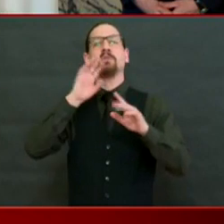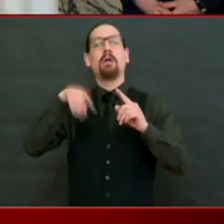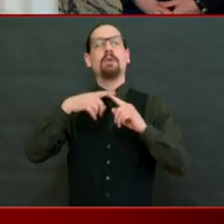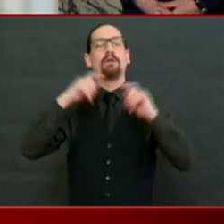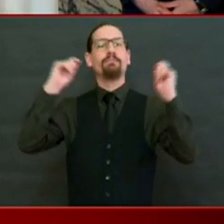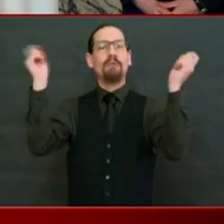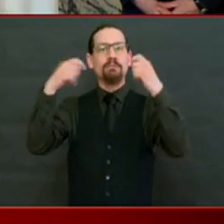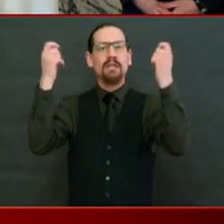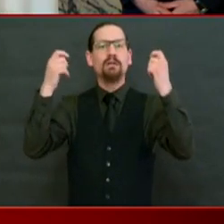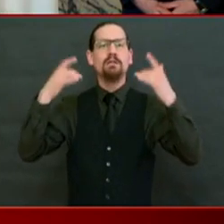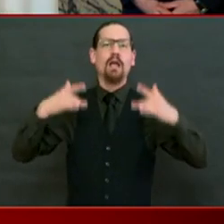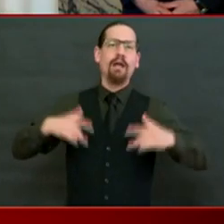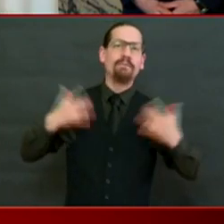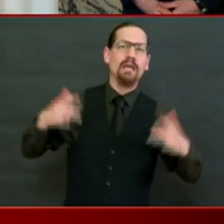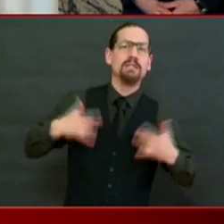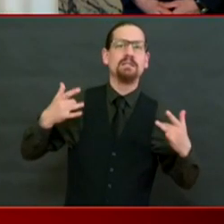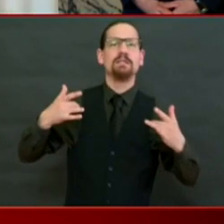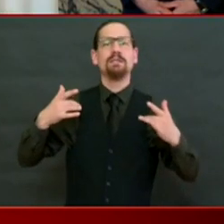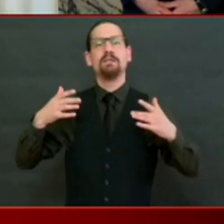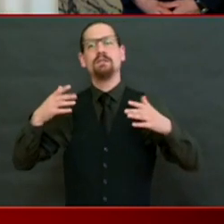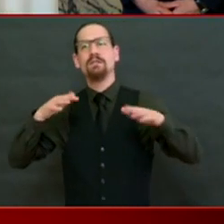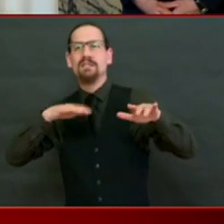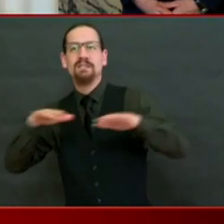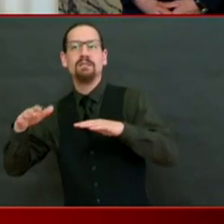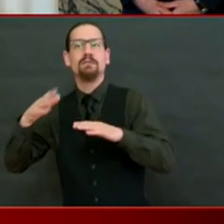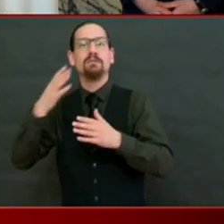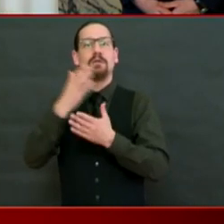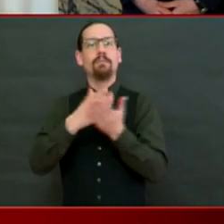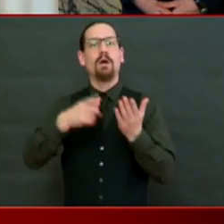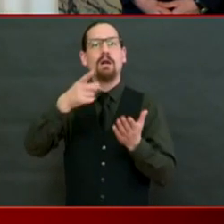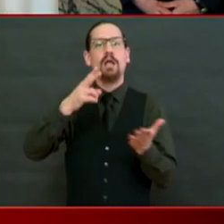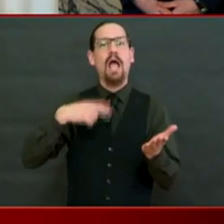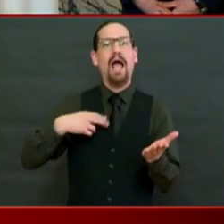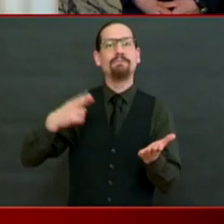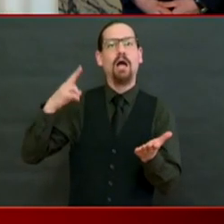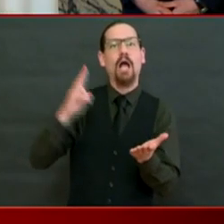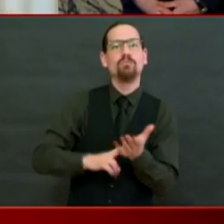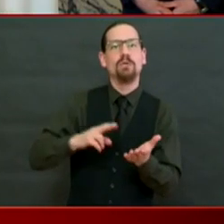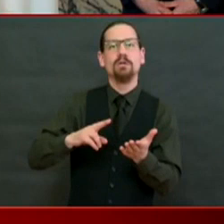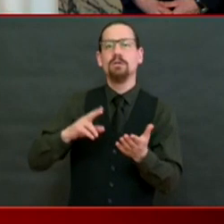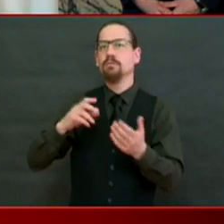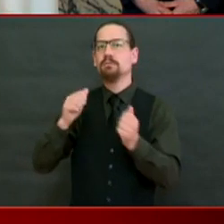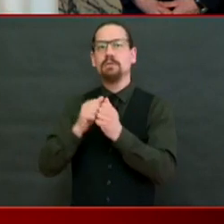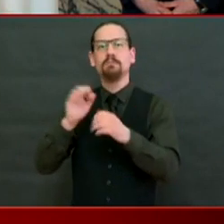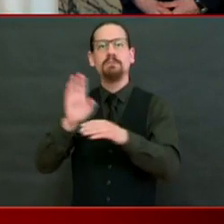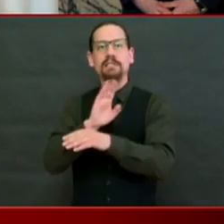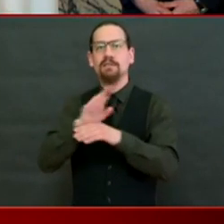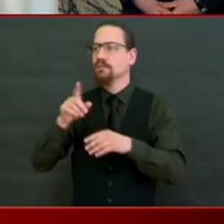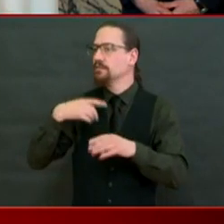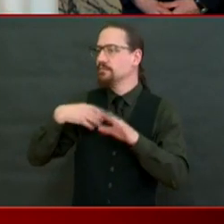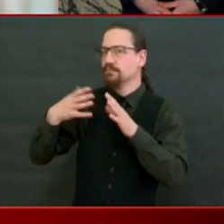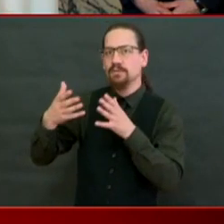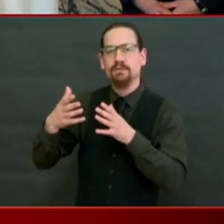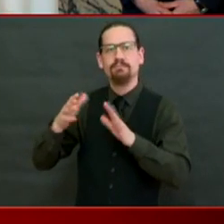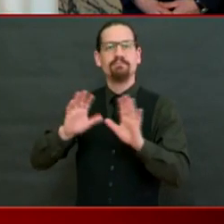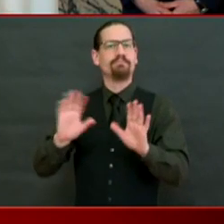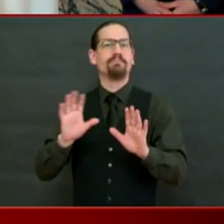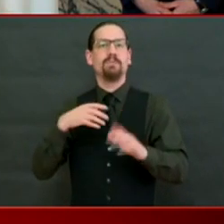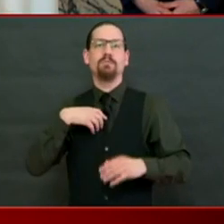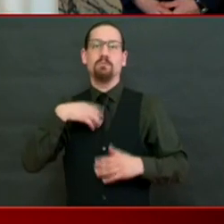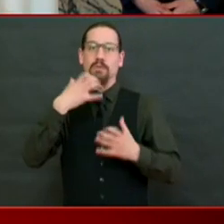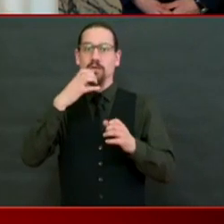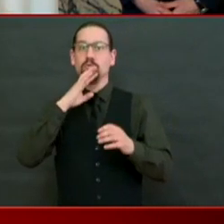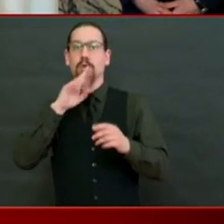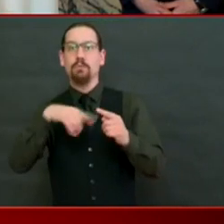you know, some of you have contracts that are due, and I just thought it was the right thing to do to let you know this summer concerts cannot happen,